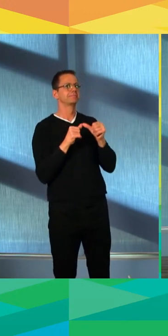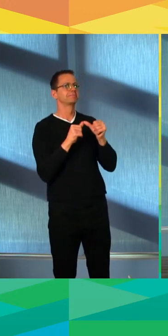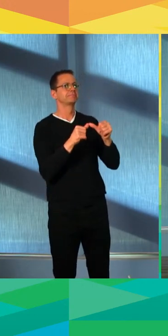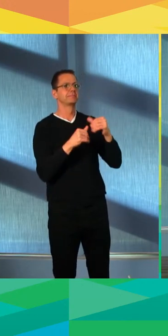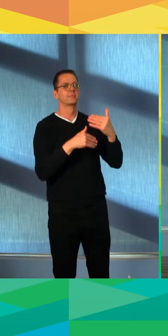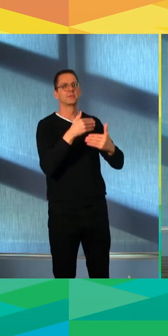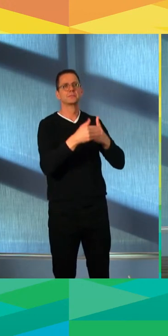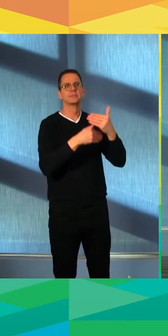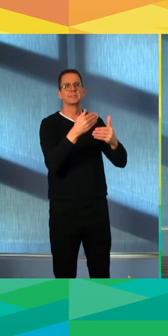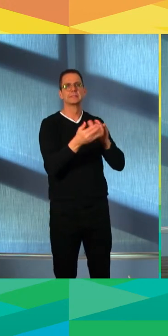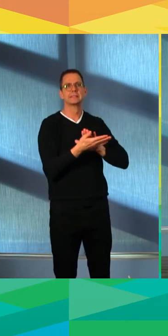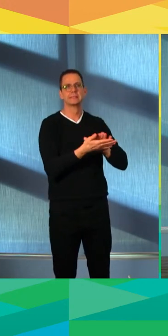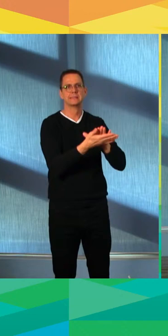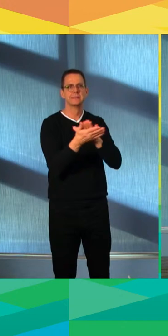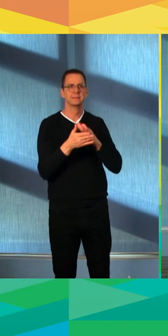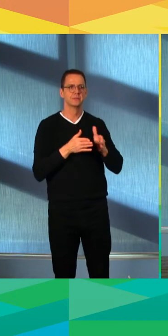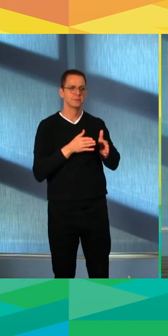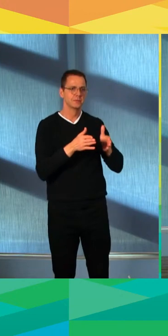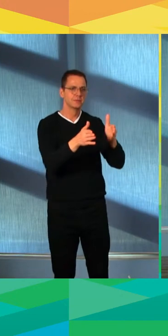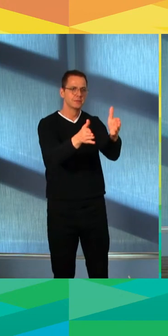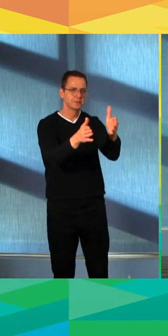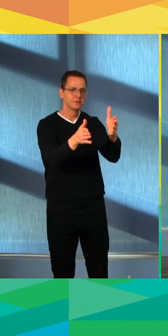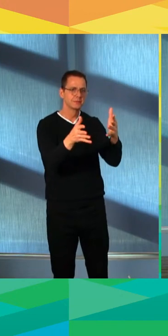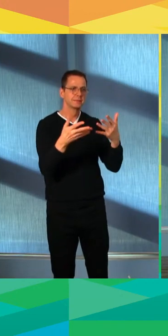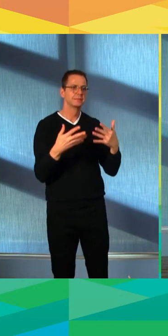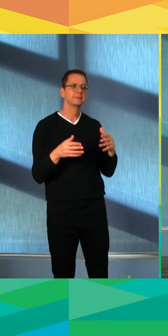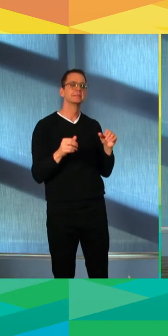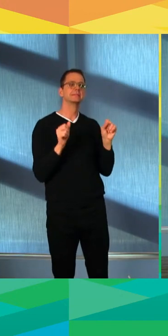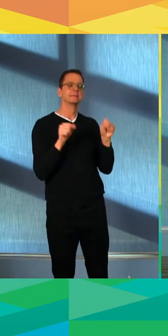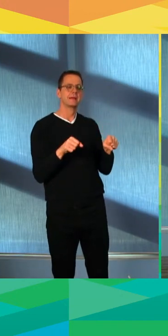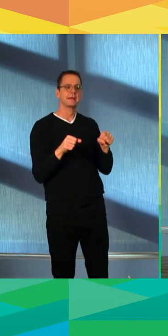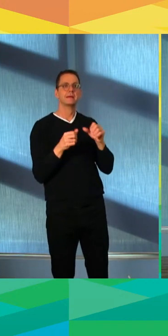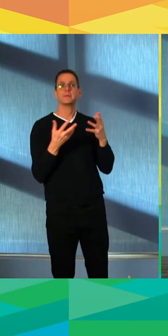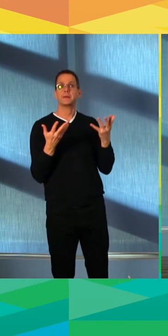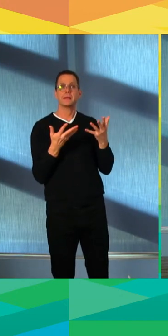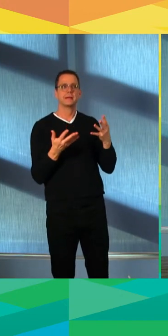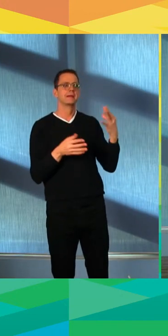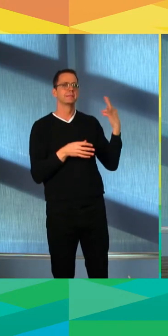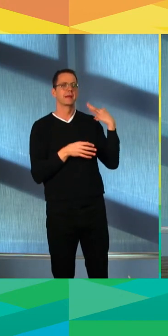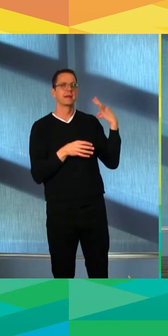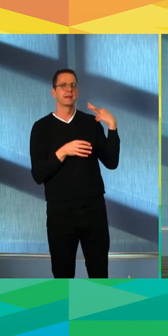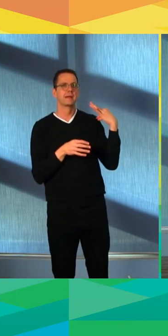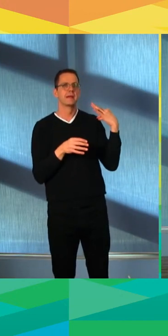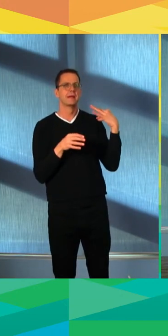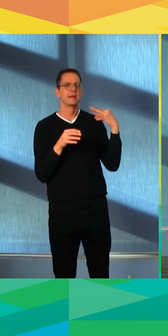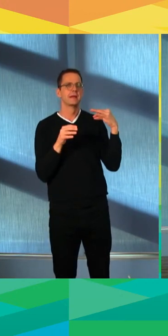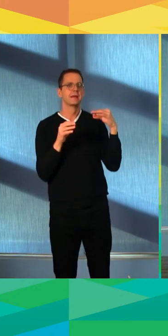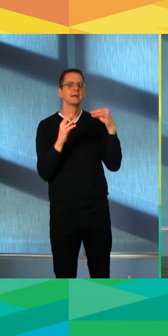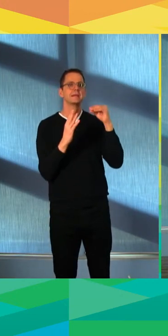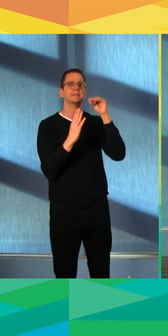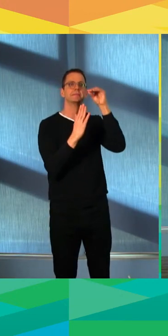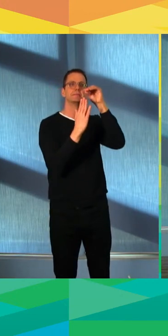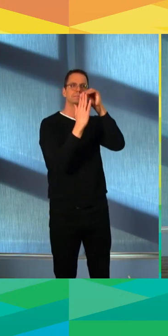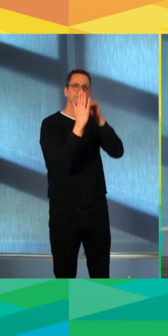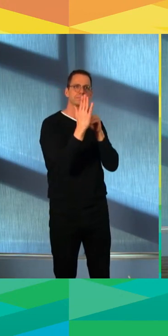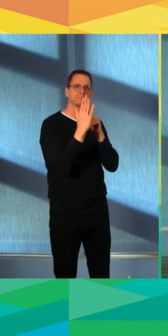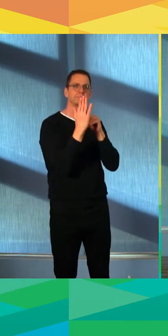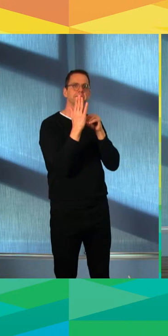we do that, we can take those applications and support that work. Bailey, do have a follow up?